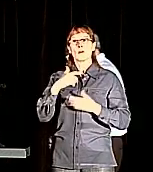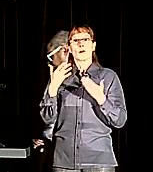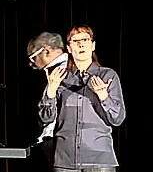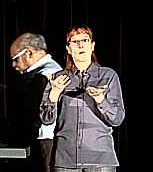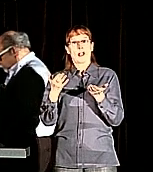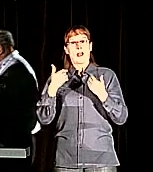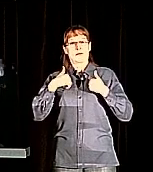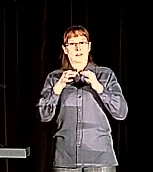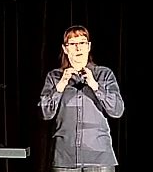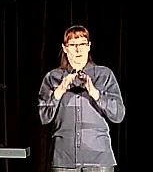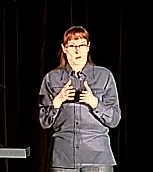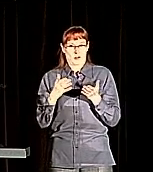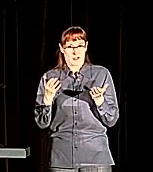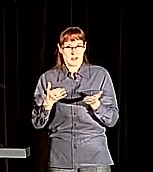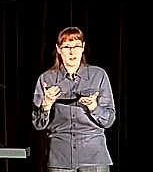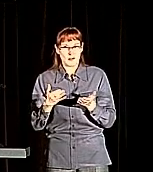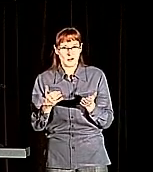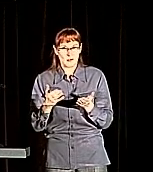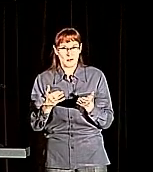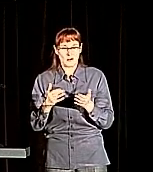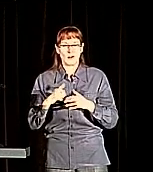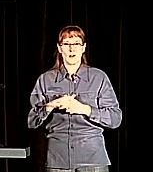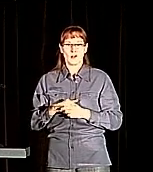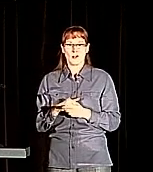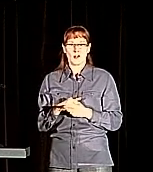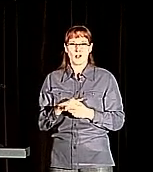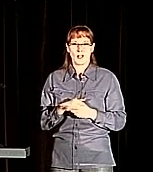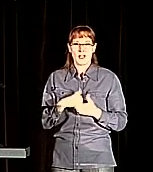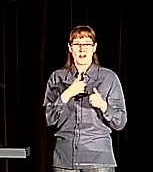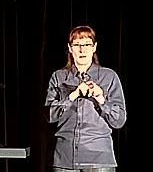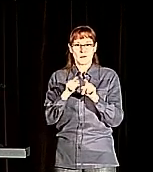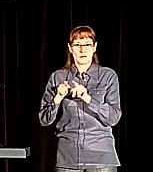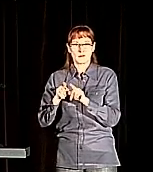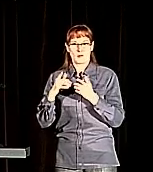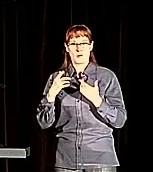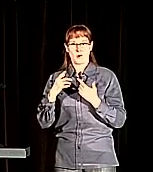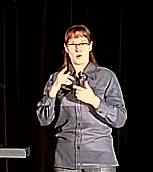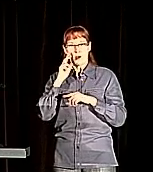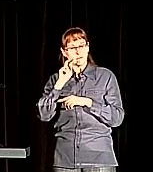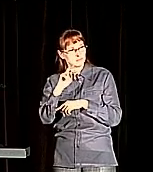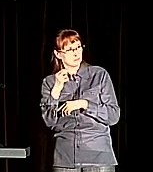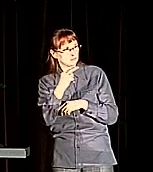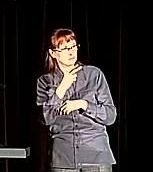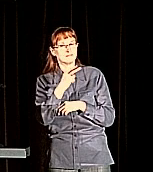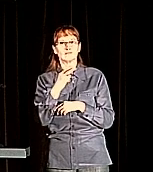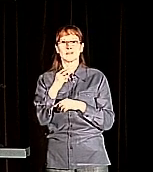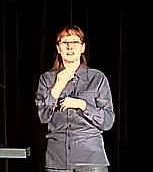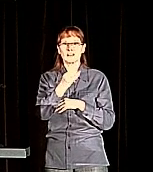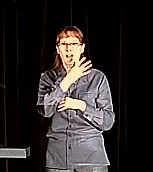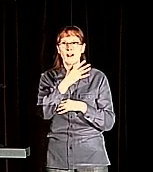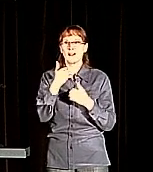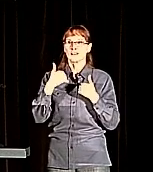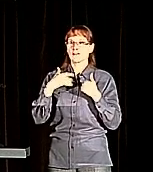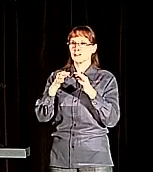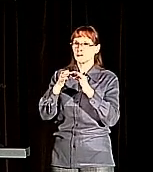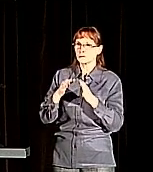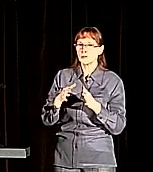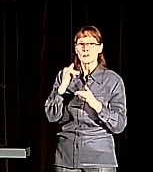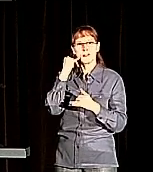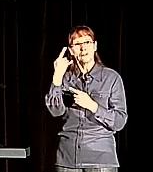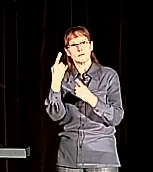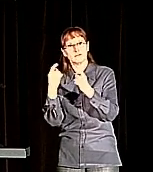I'm going to be following that as a matter of routine, so if I start pausing during the slides, that's just me expecting you to actually read before